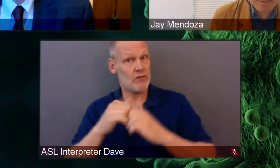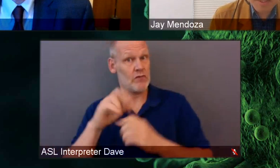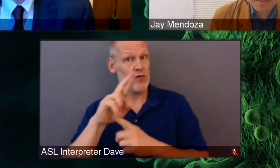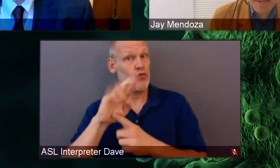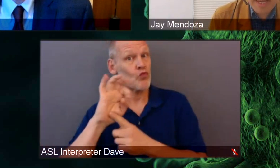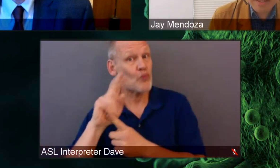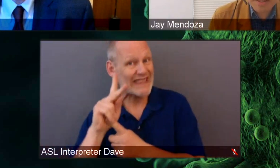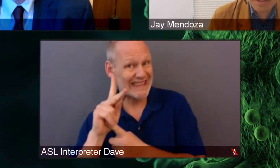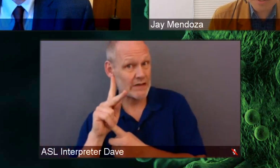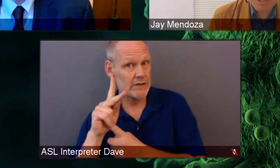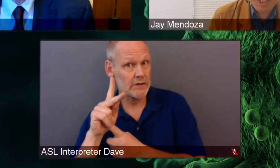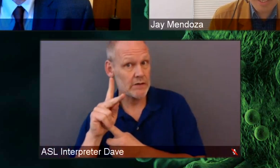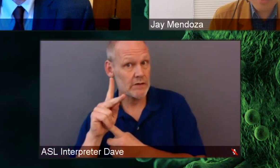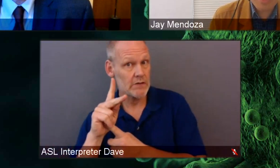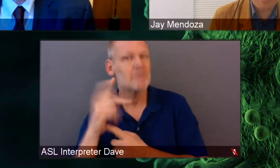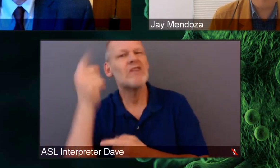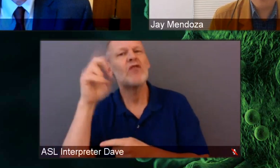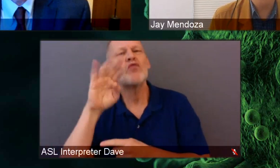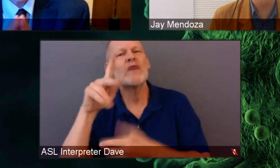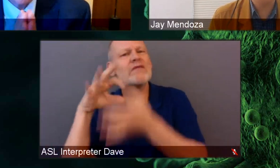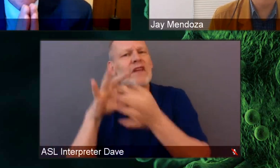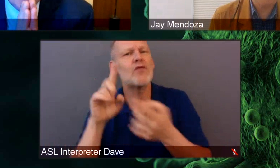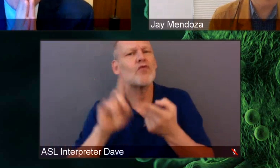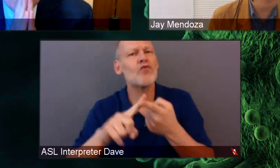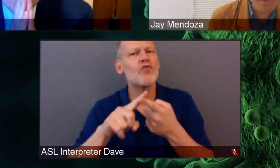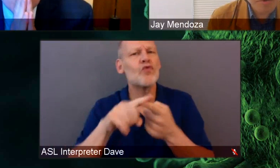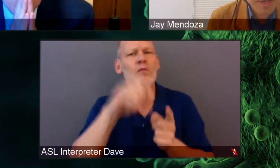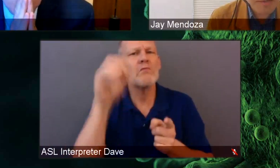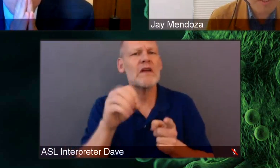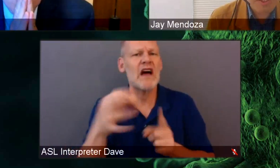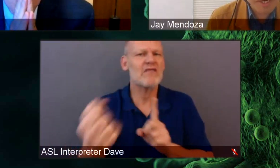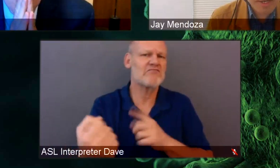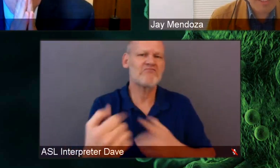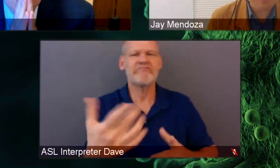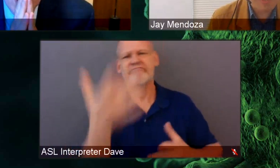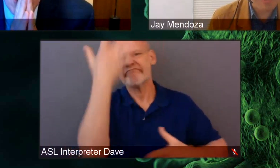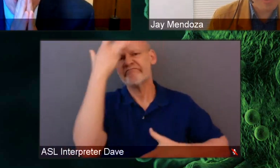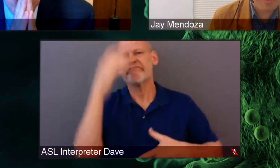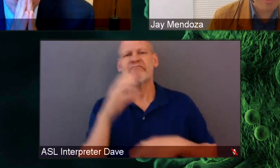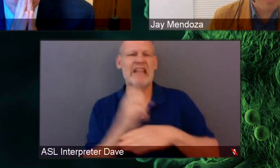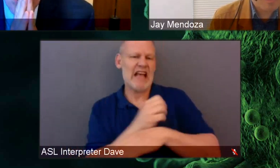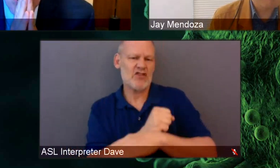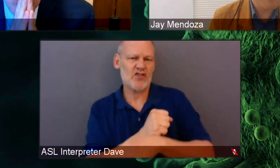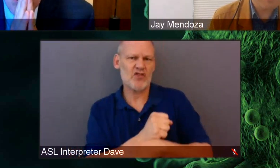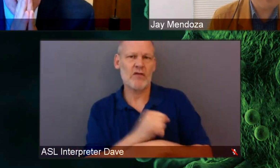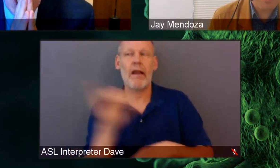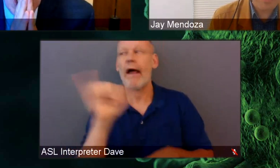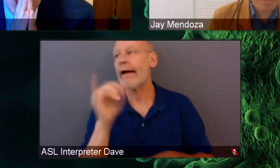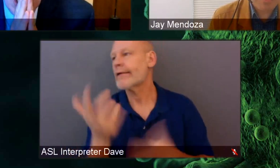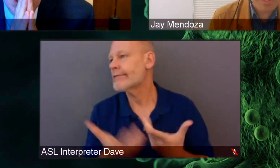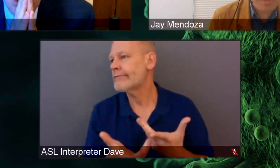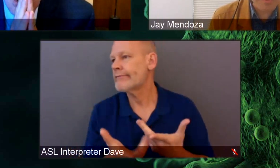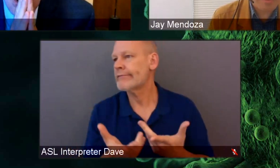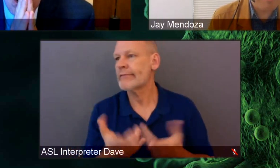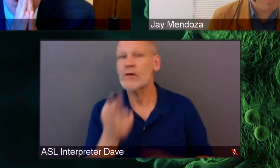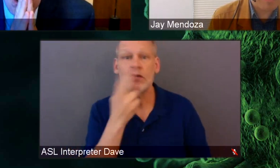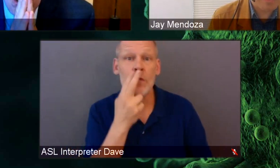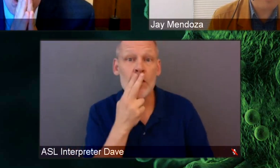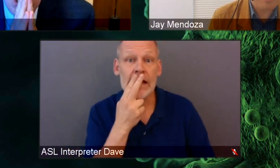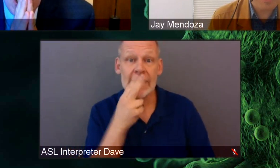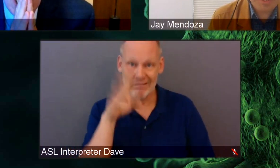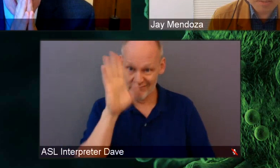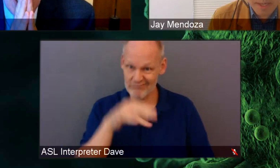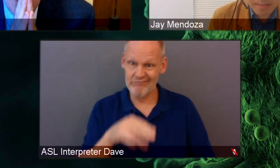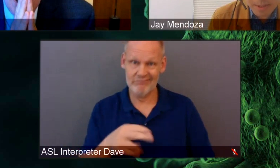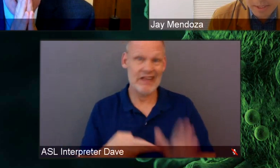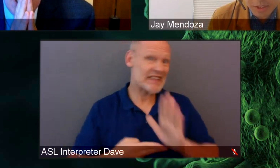risk of cancer, such as, you know, rates of smoking, which in our catchment area are many, many times higher among